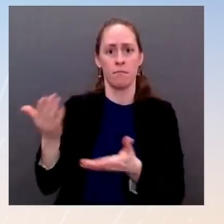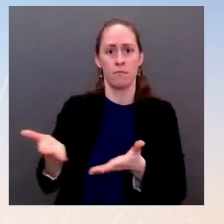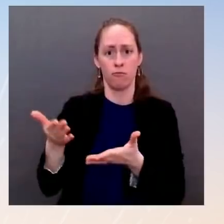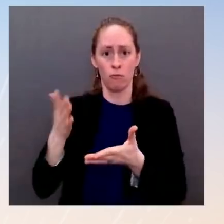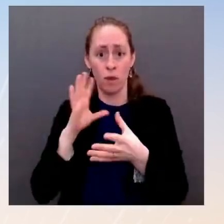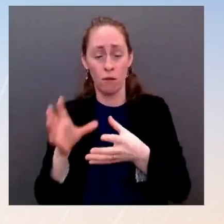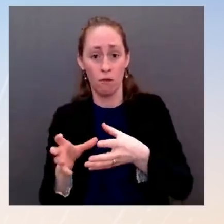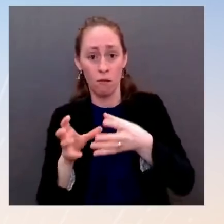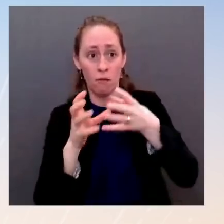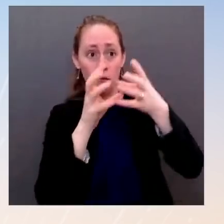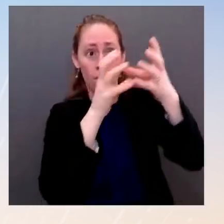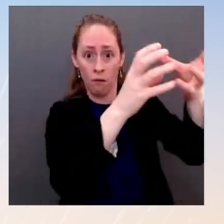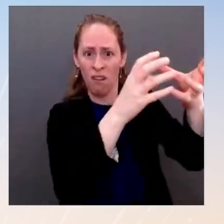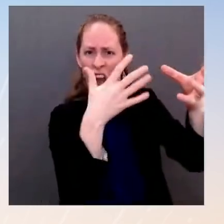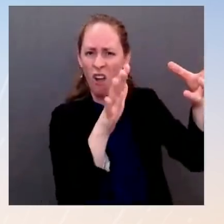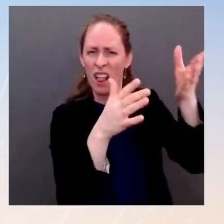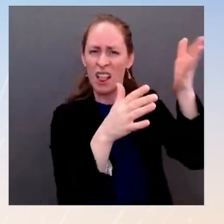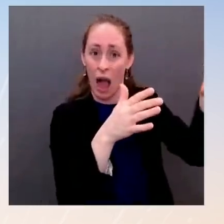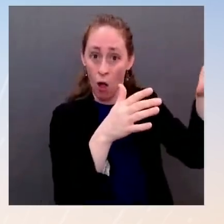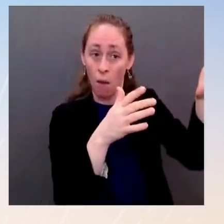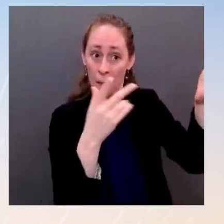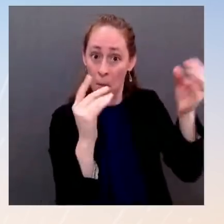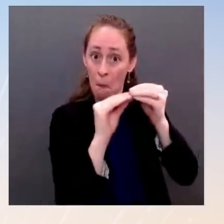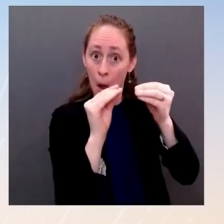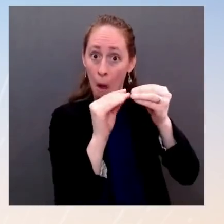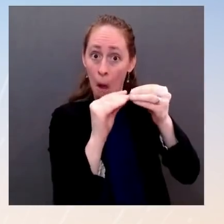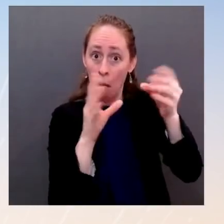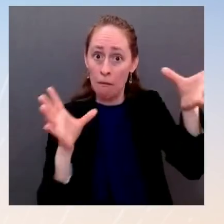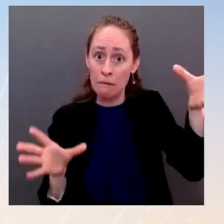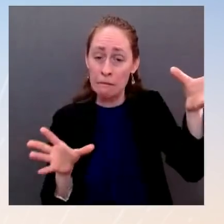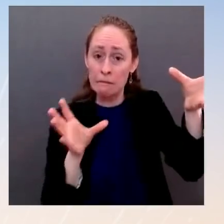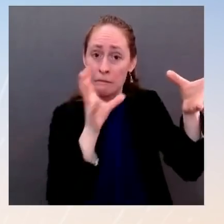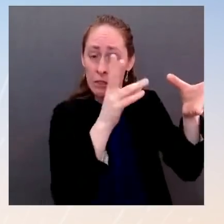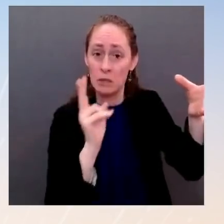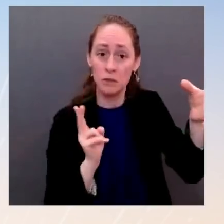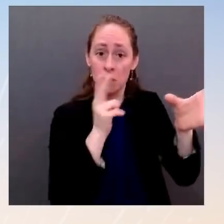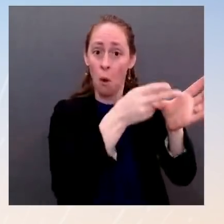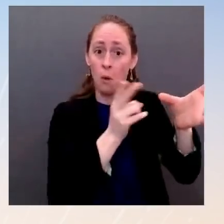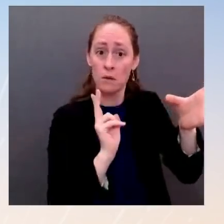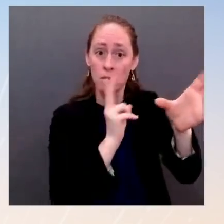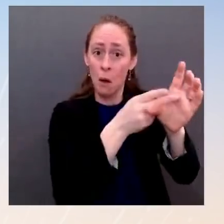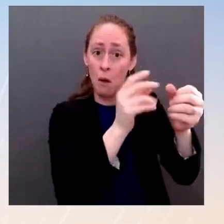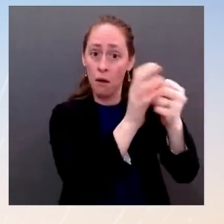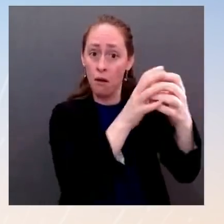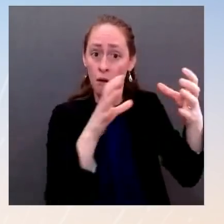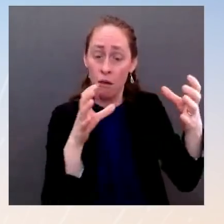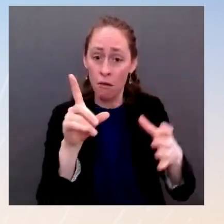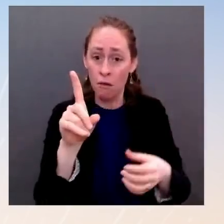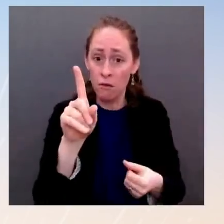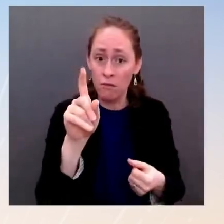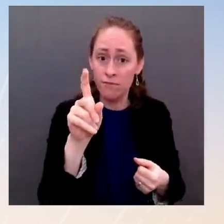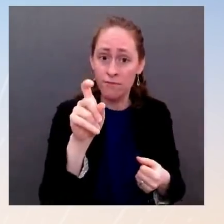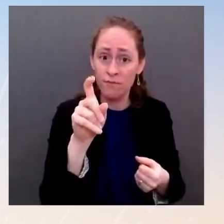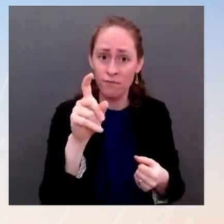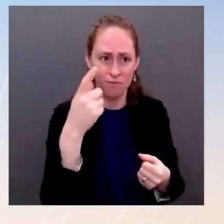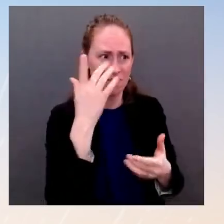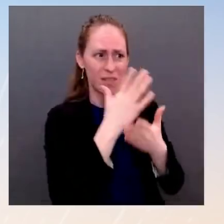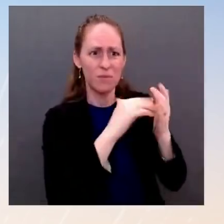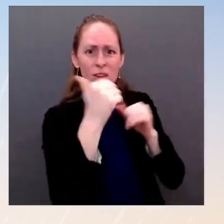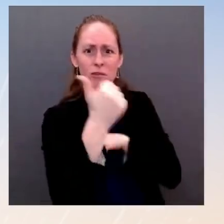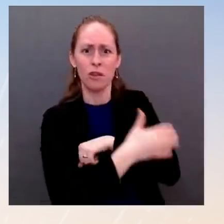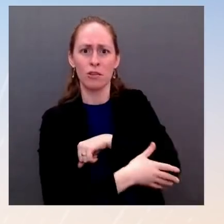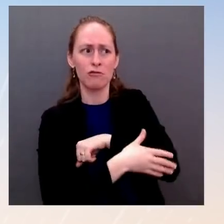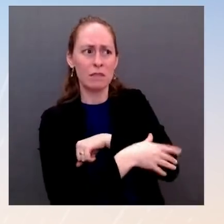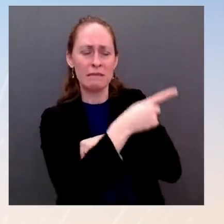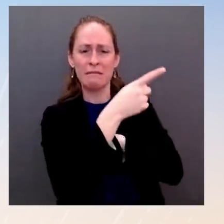our partners in the border region of Ukraine? And is it your judgment and the judgment of U.S. intelligence and